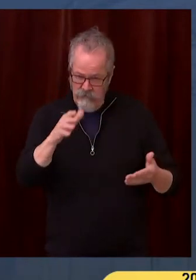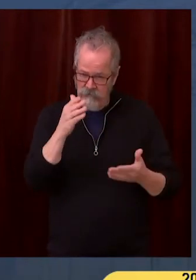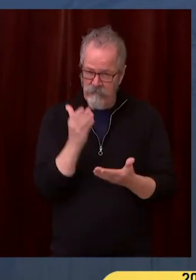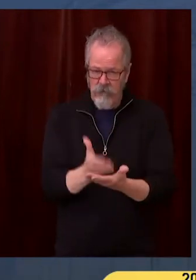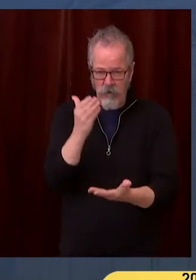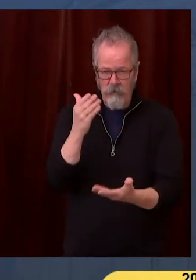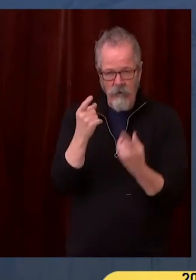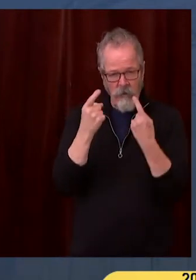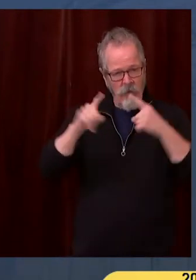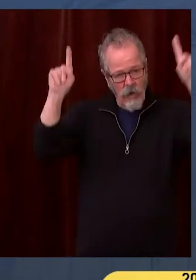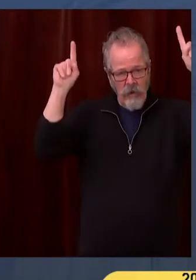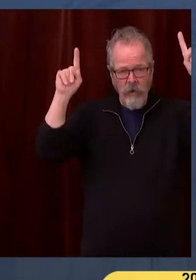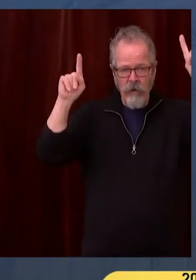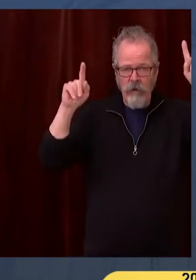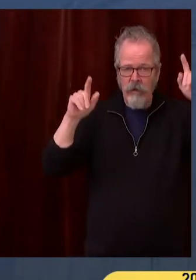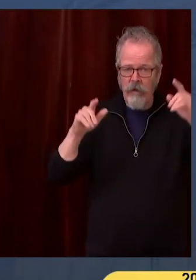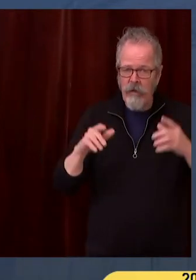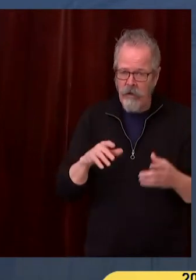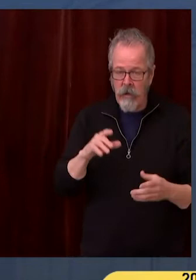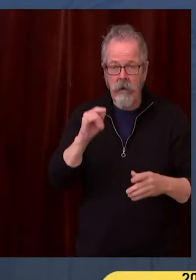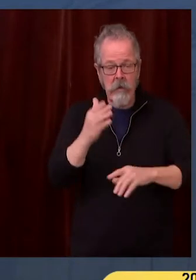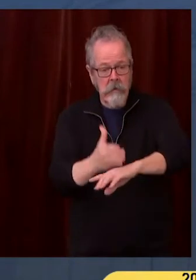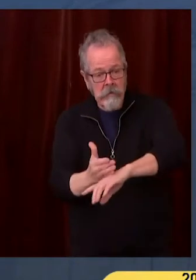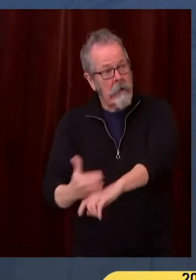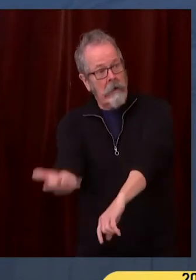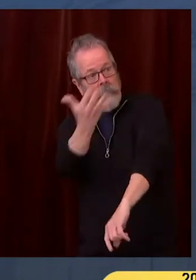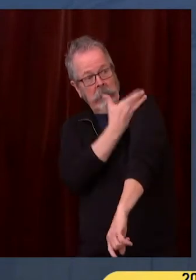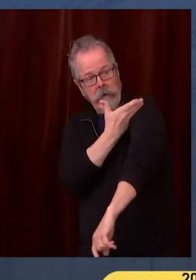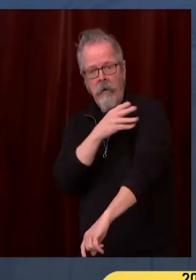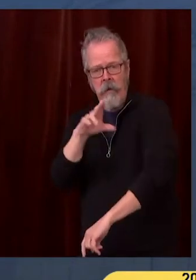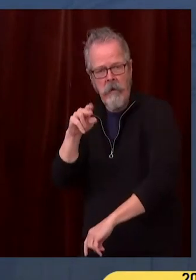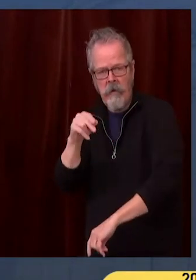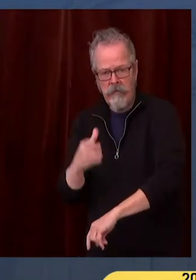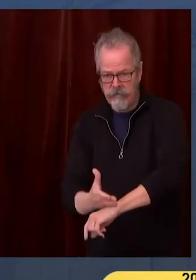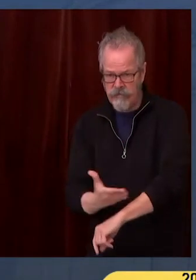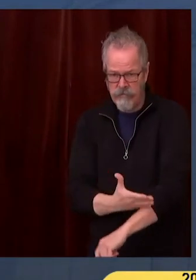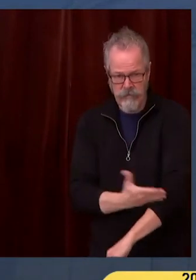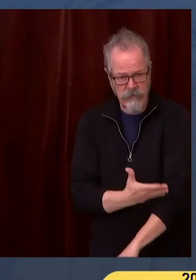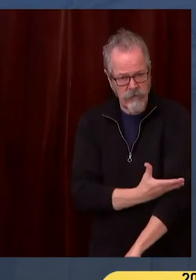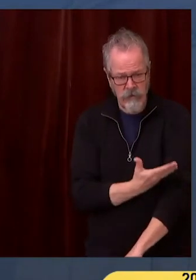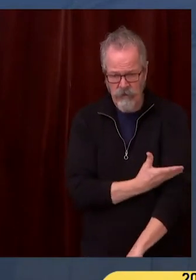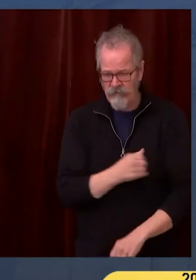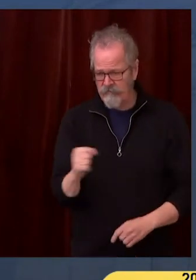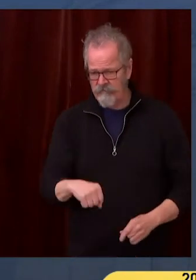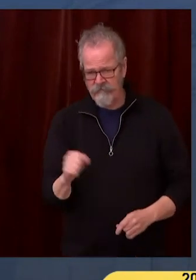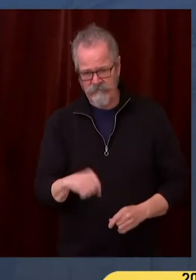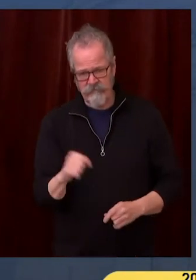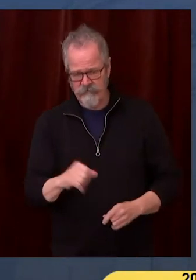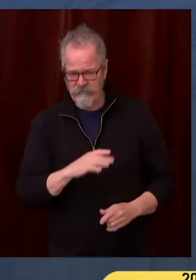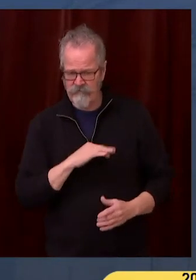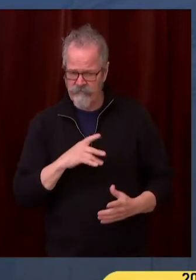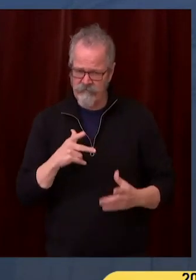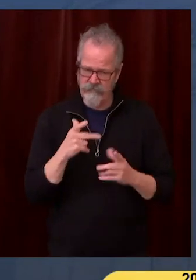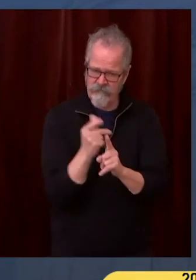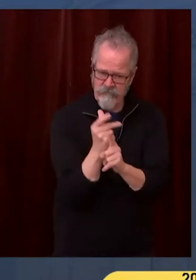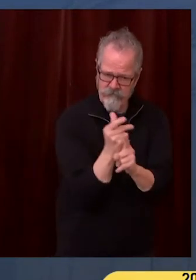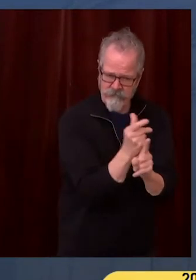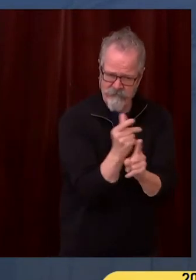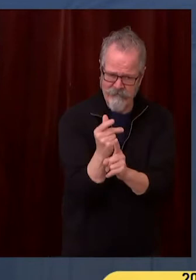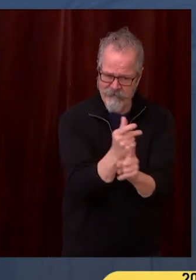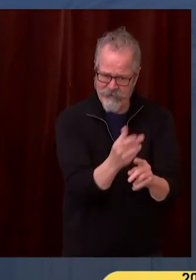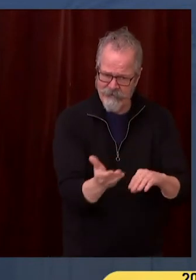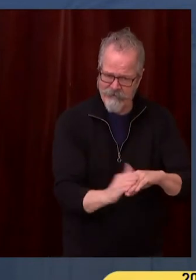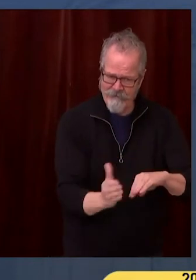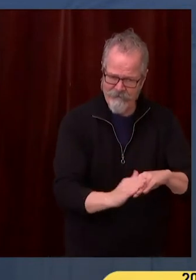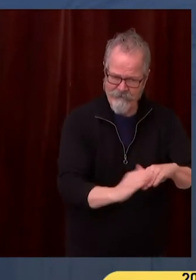week that I'd like to share with you because we know how urgent this mission is. And we know how eager and this is good news